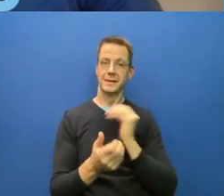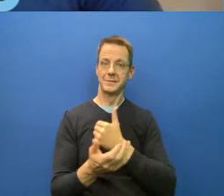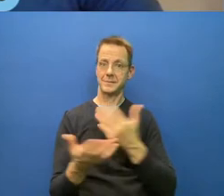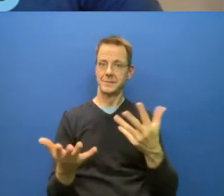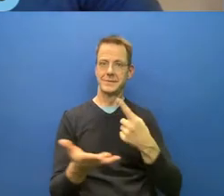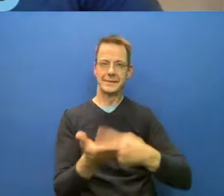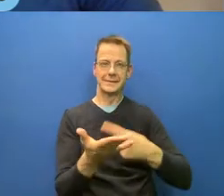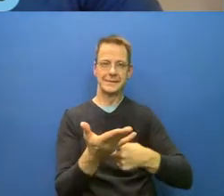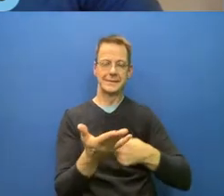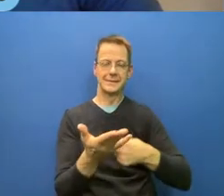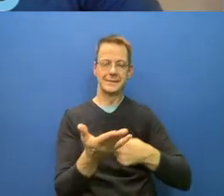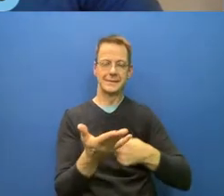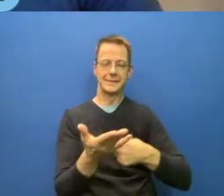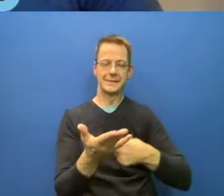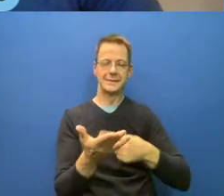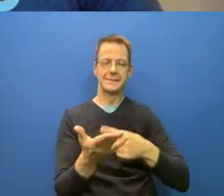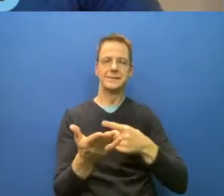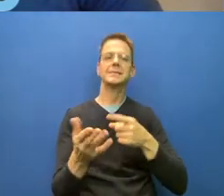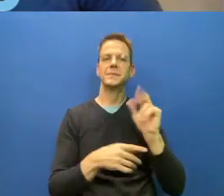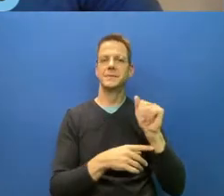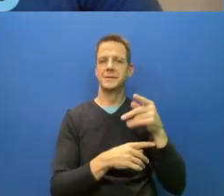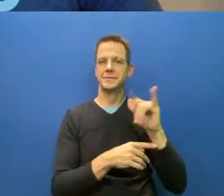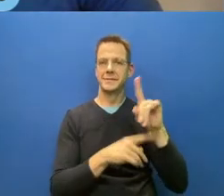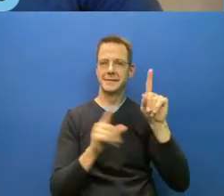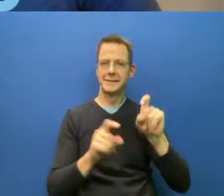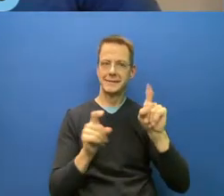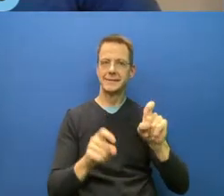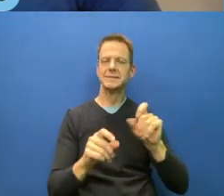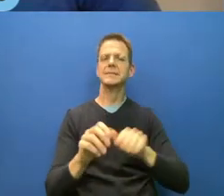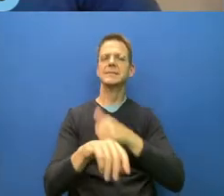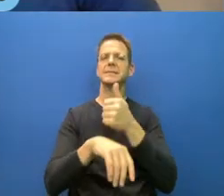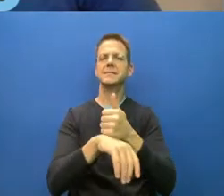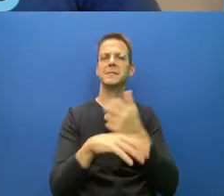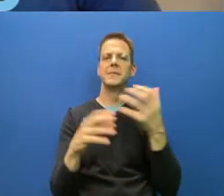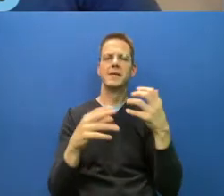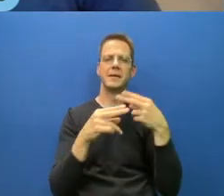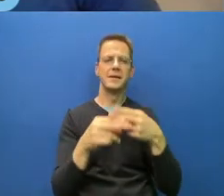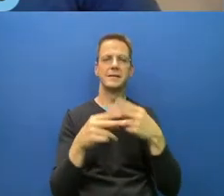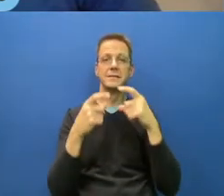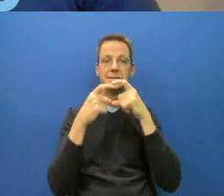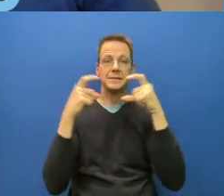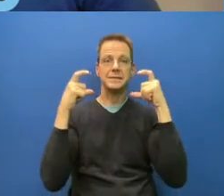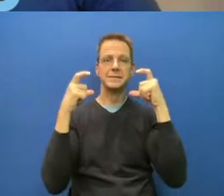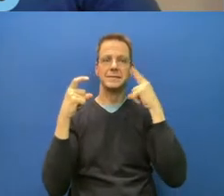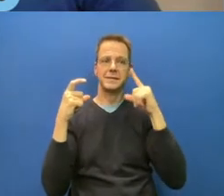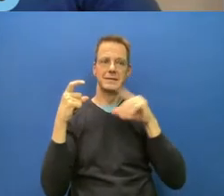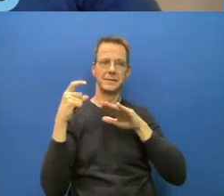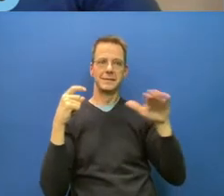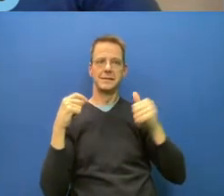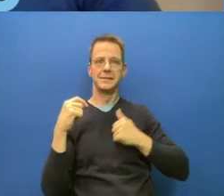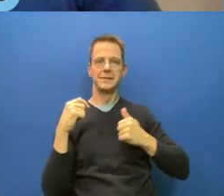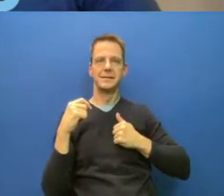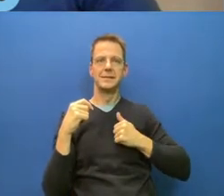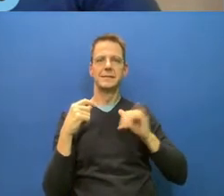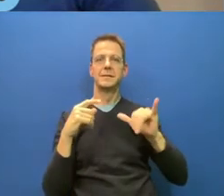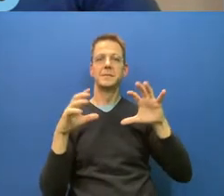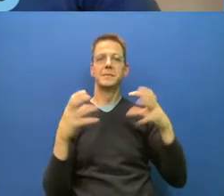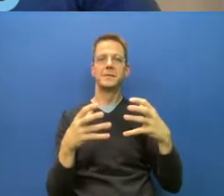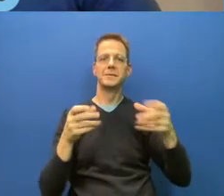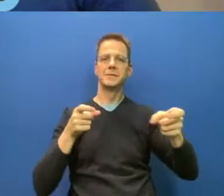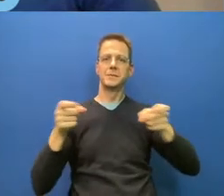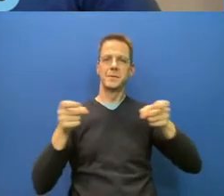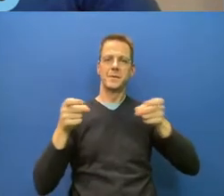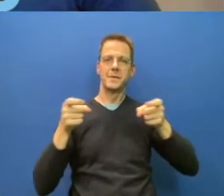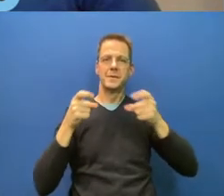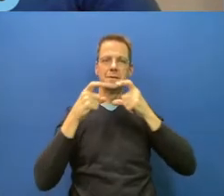to control the pandemic with masks, vaccines, rapid tests and airborne precautions, all of which are exceptionally necessary for us to